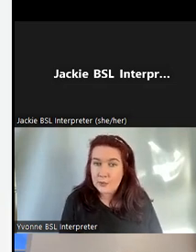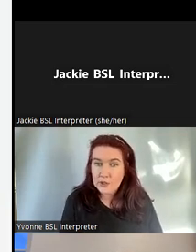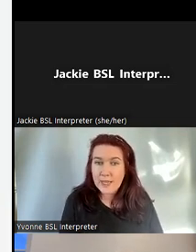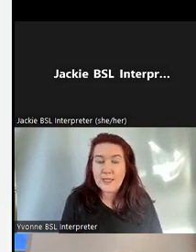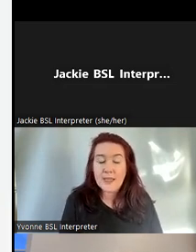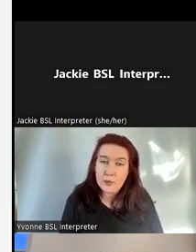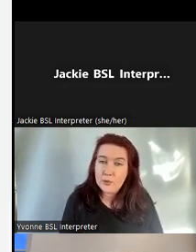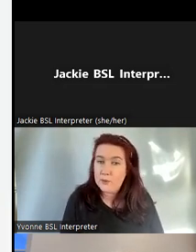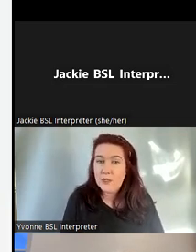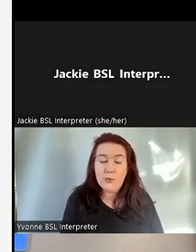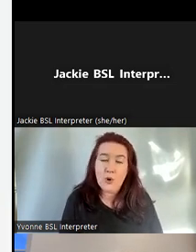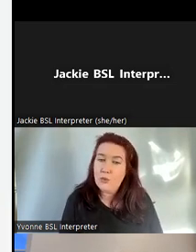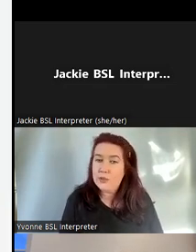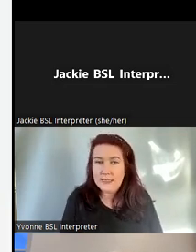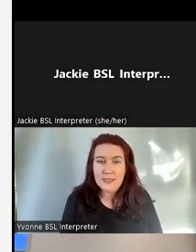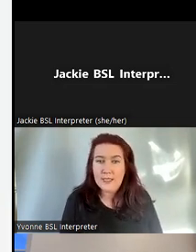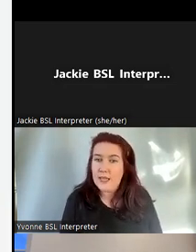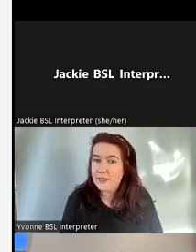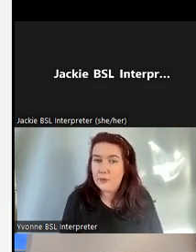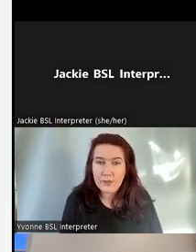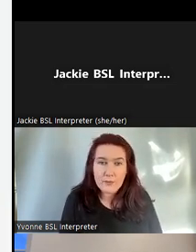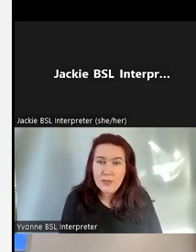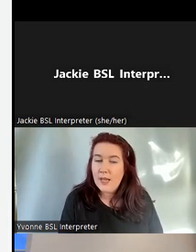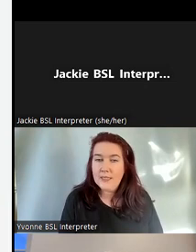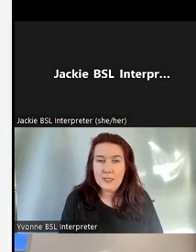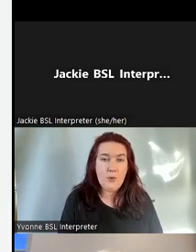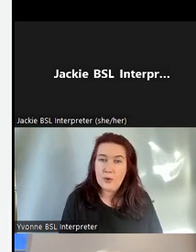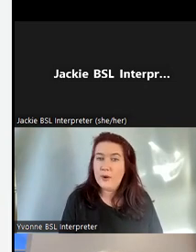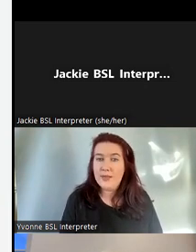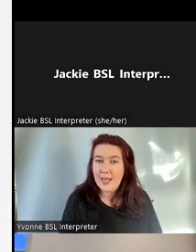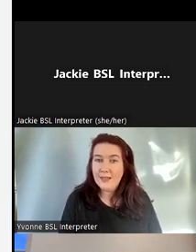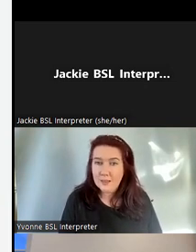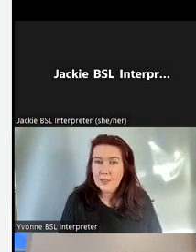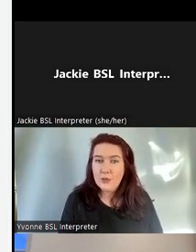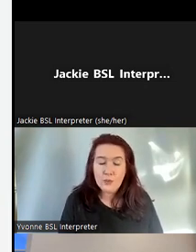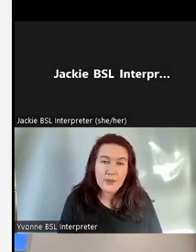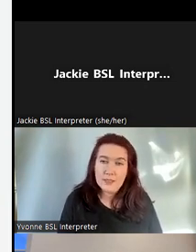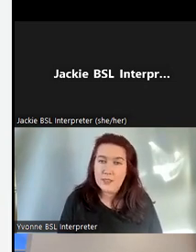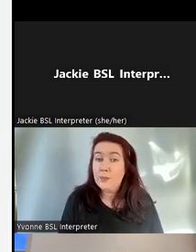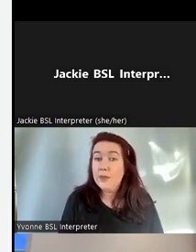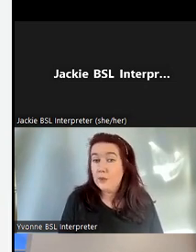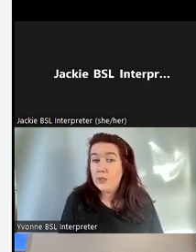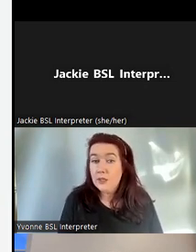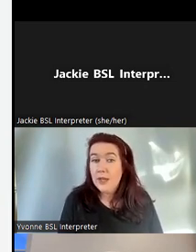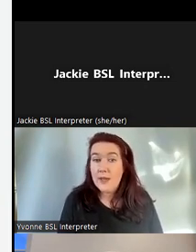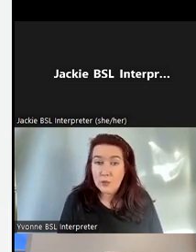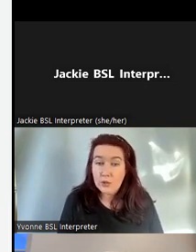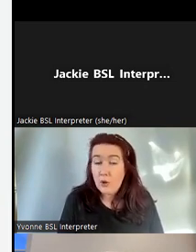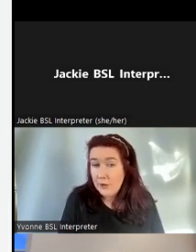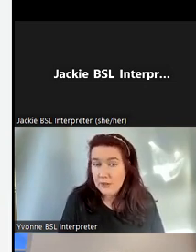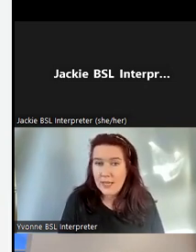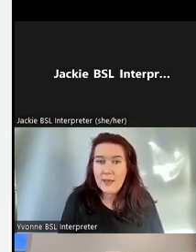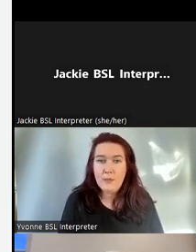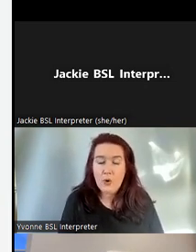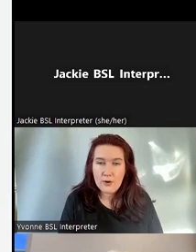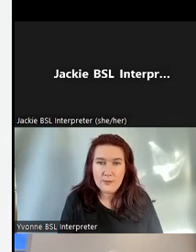heritage projects and they approach me we would always seek to collaborate with them and support where we can you know whether it's a topic that we know a